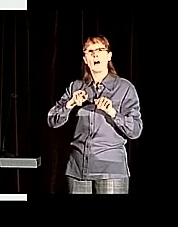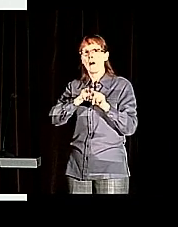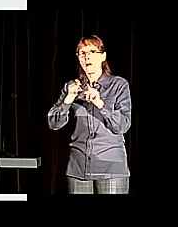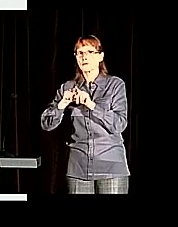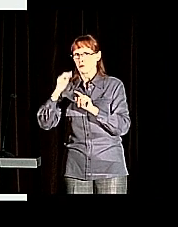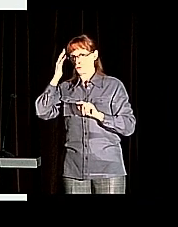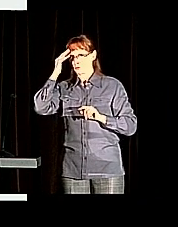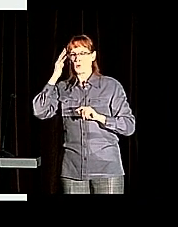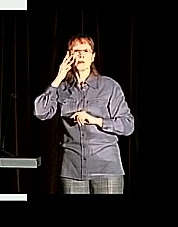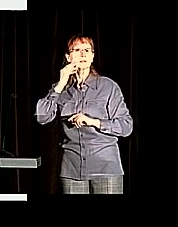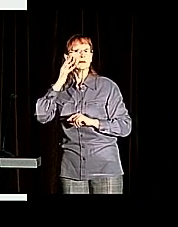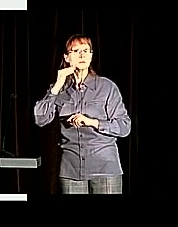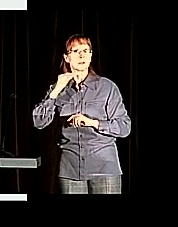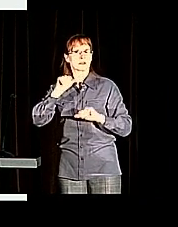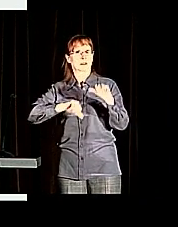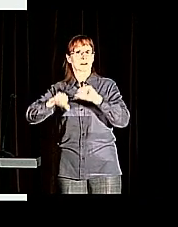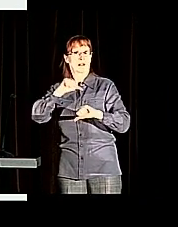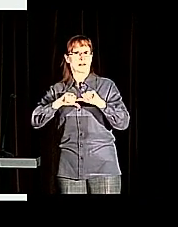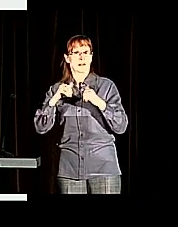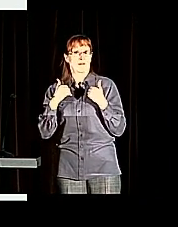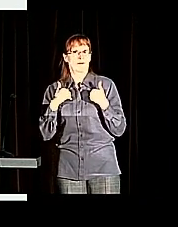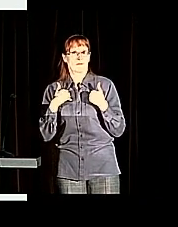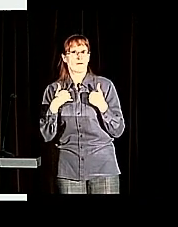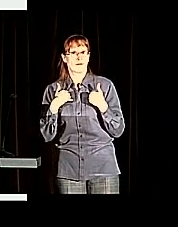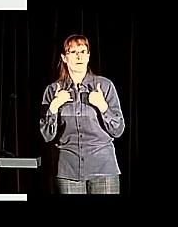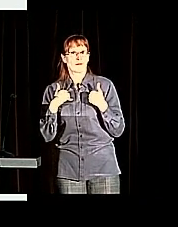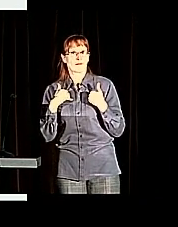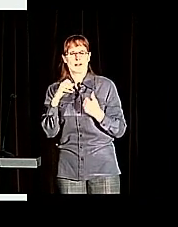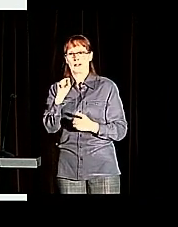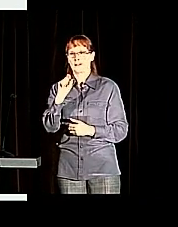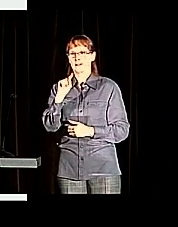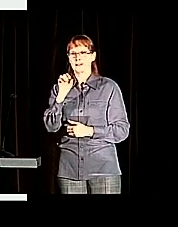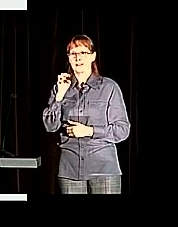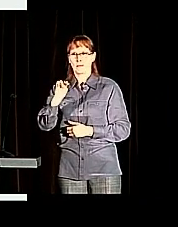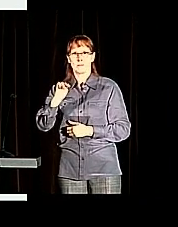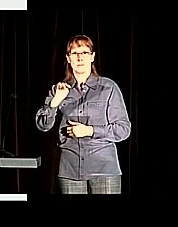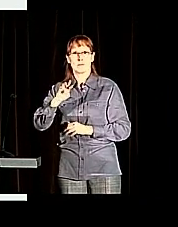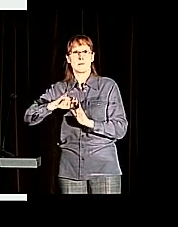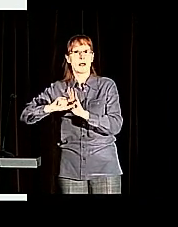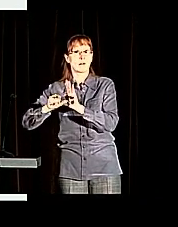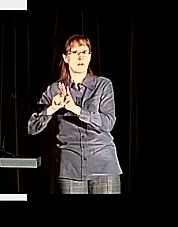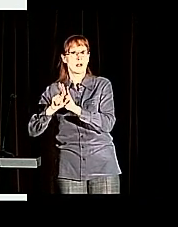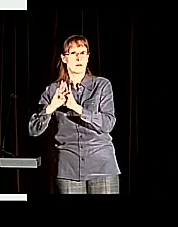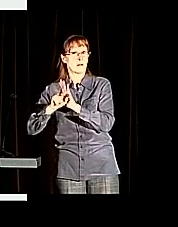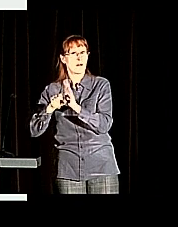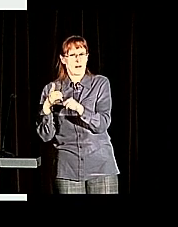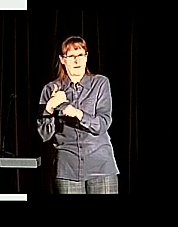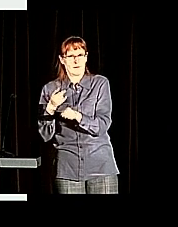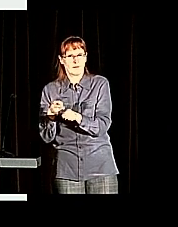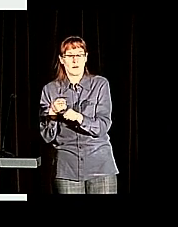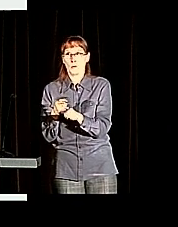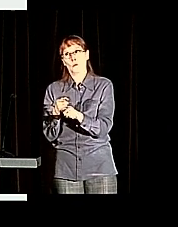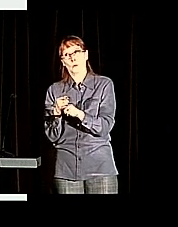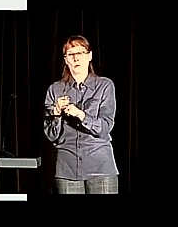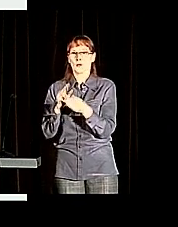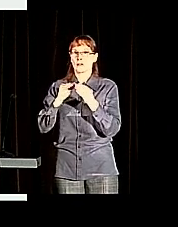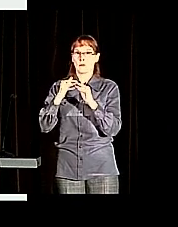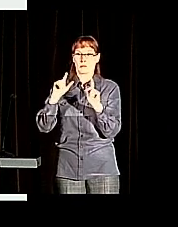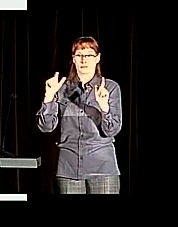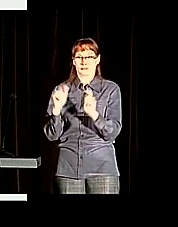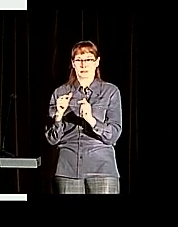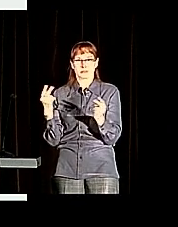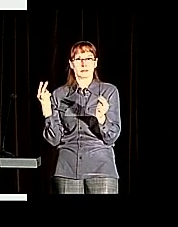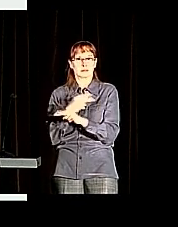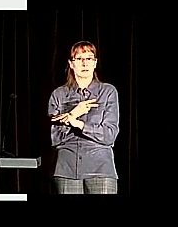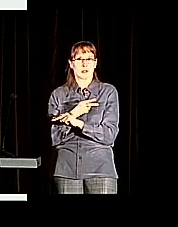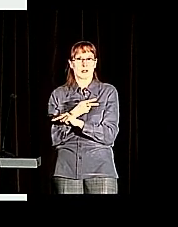pretty much a unicorn here in the States. Well, not here in the States, there in the States. Just a little bit, yeah. The